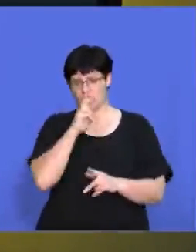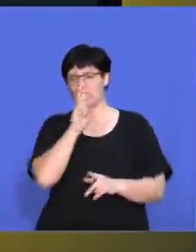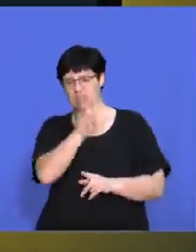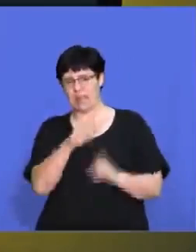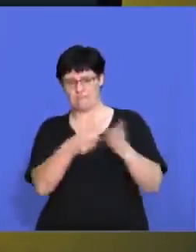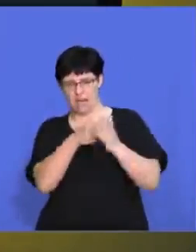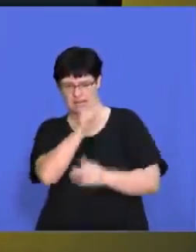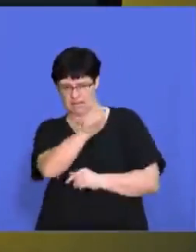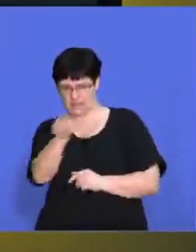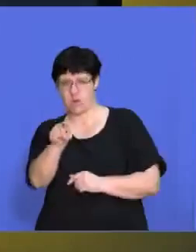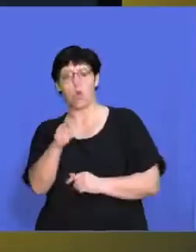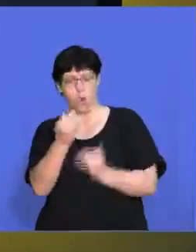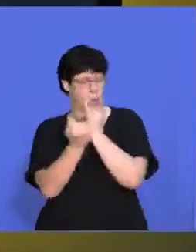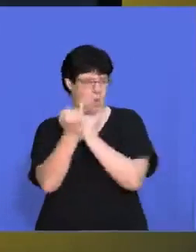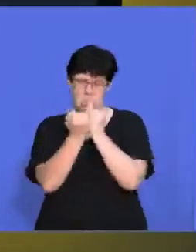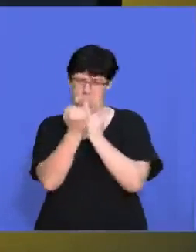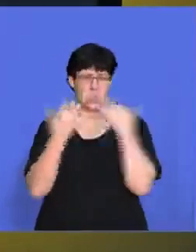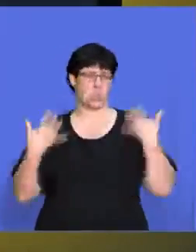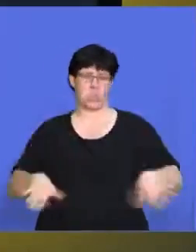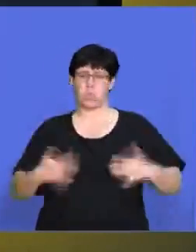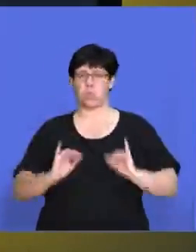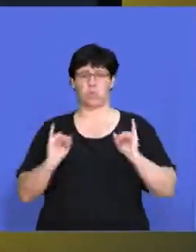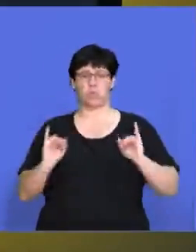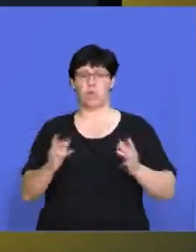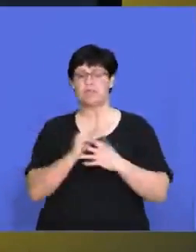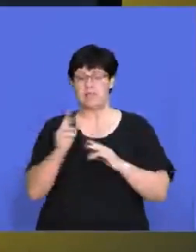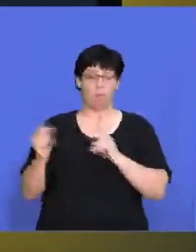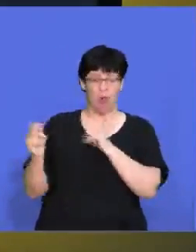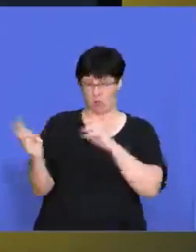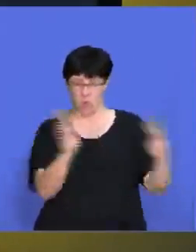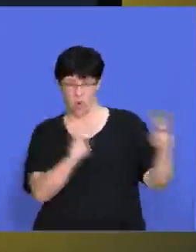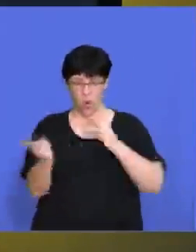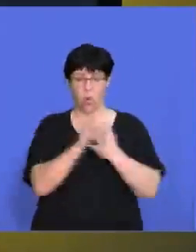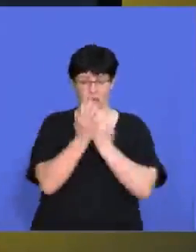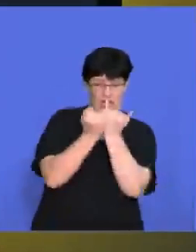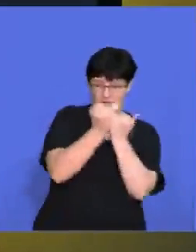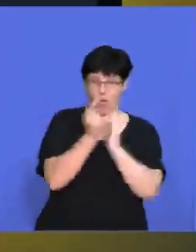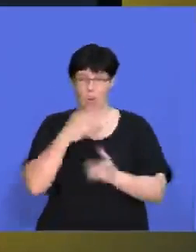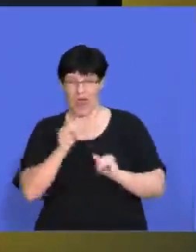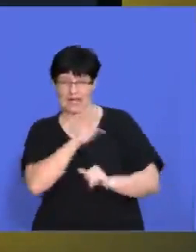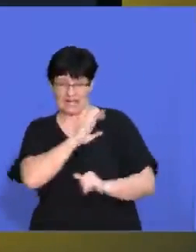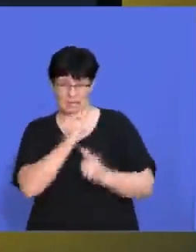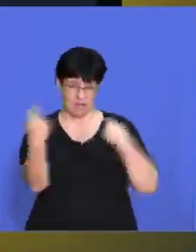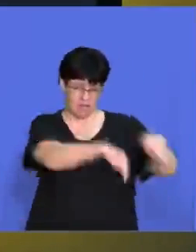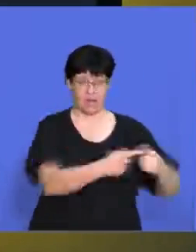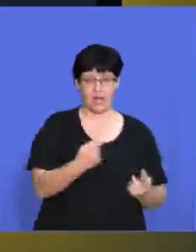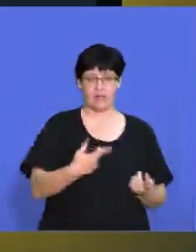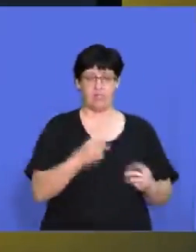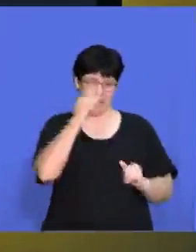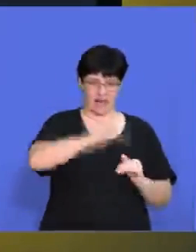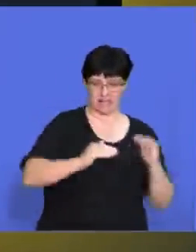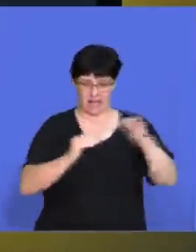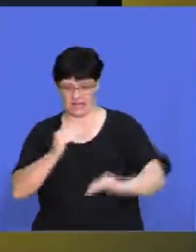markets, it's very, very competitive where there's continuous price wars because people are competing for those, um, consumers.